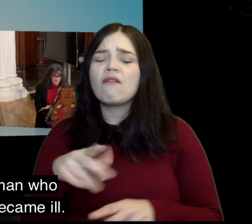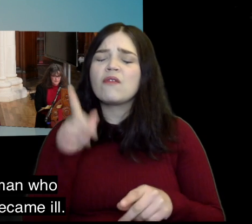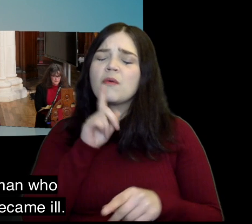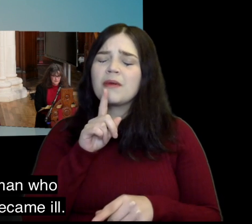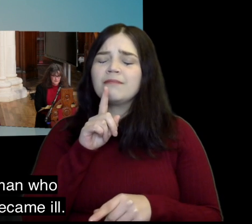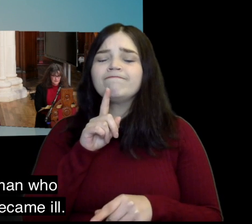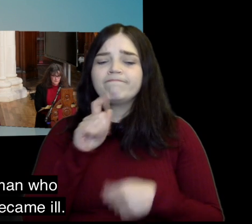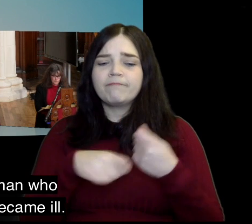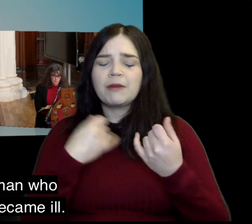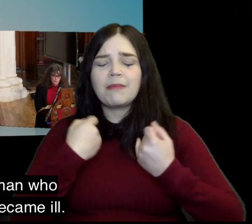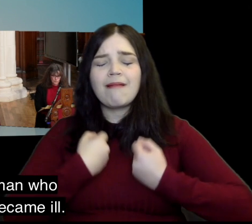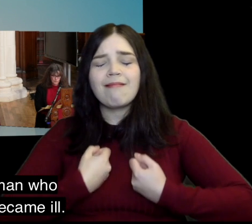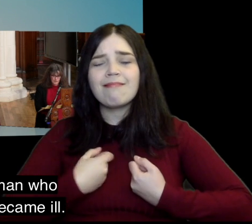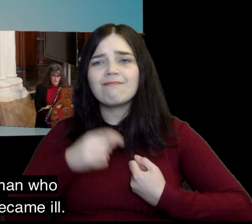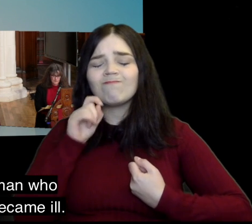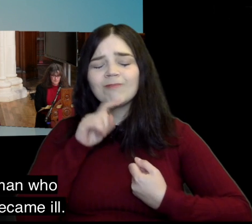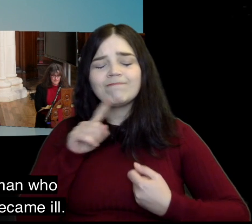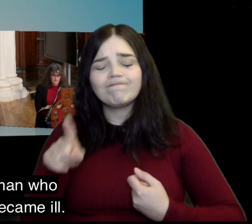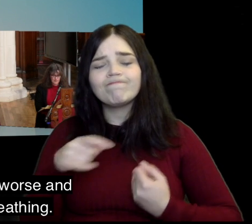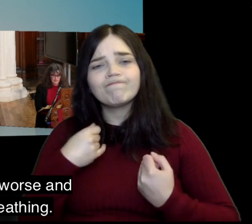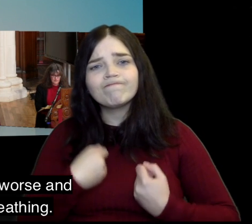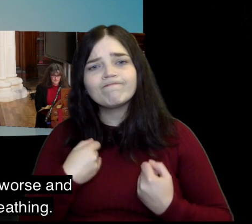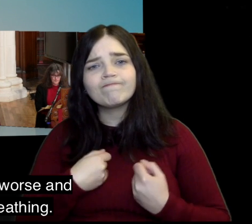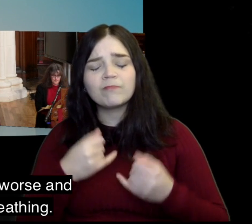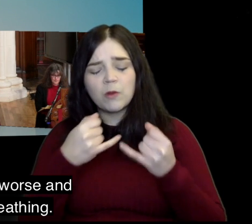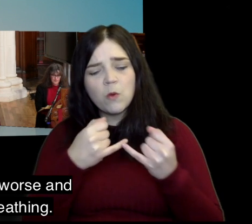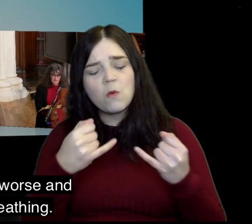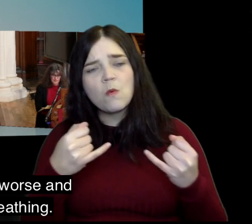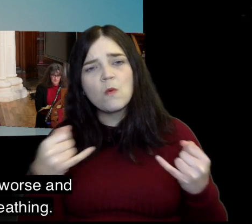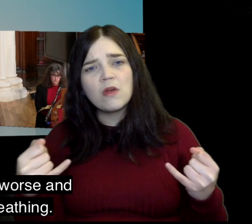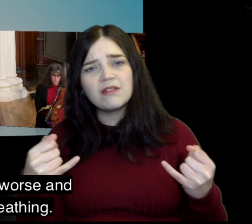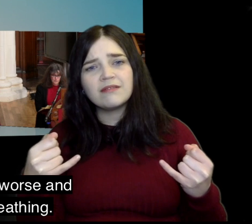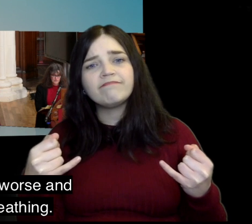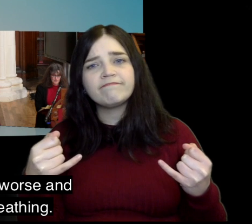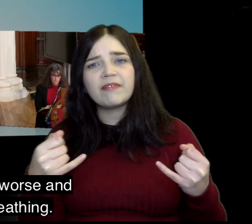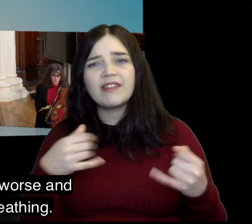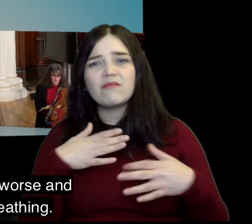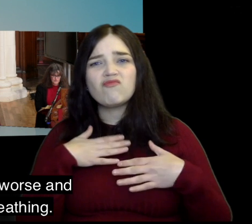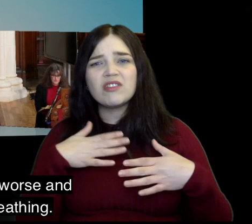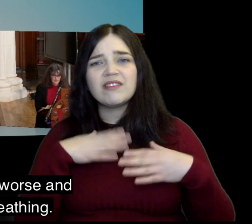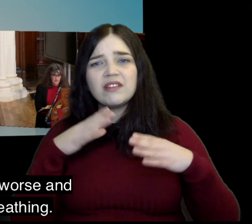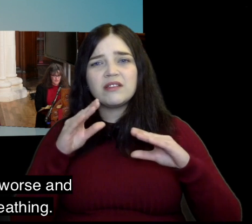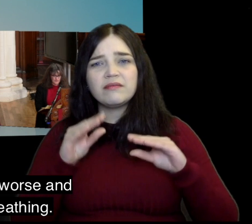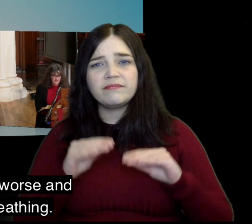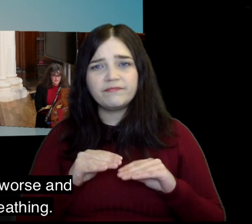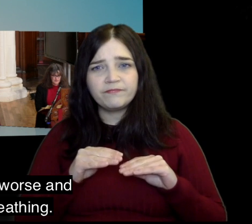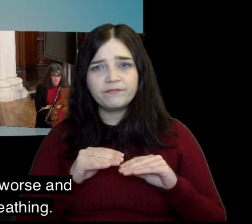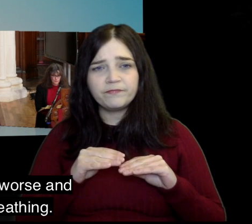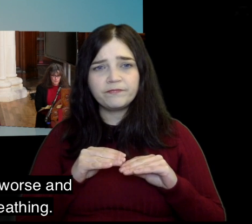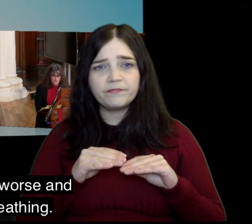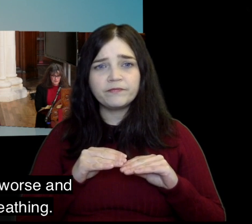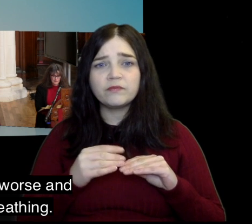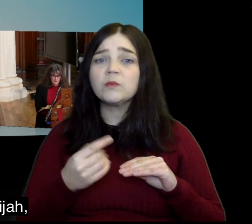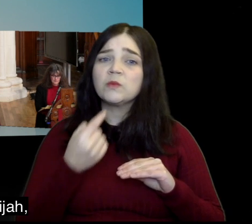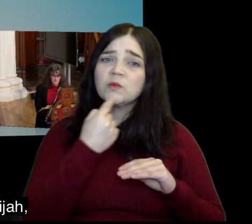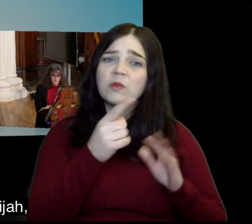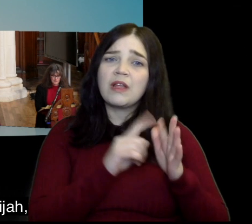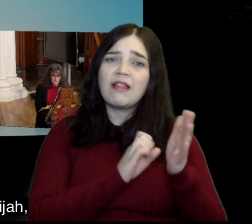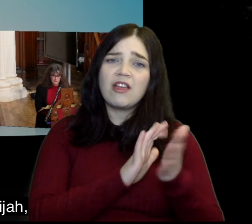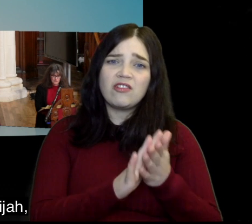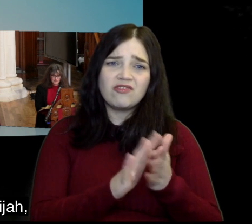Sometime later the son of the woman who owned the house became ill He grew worse and worse and finally stopped breathing